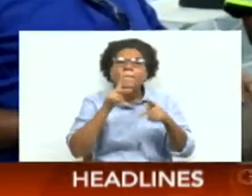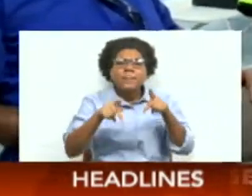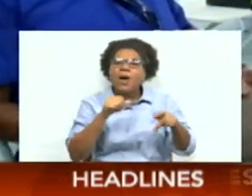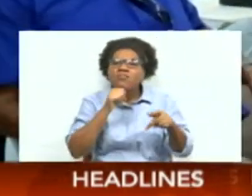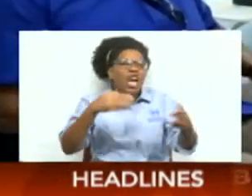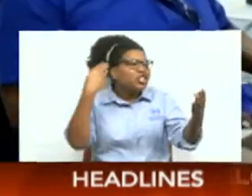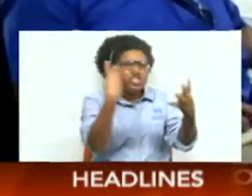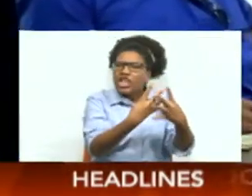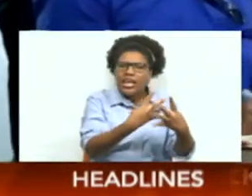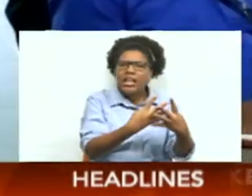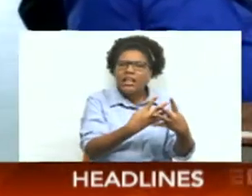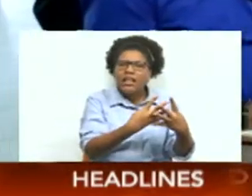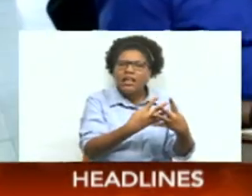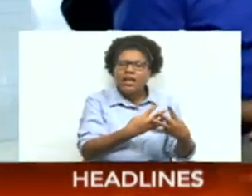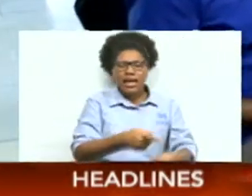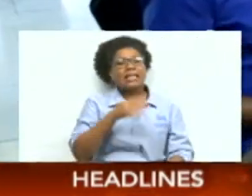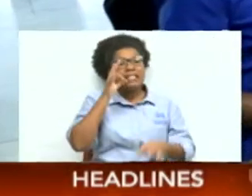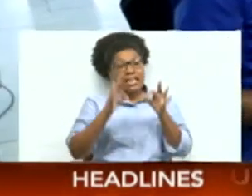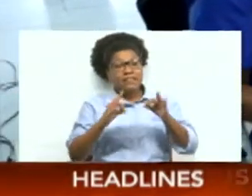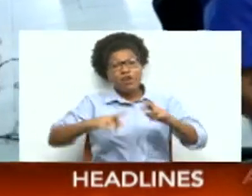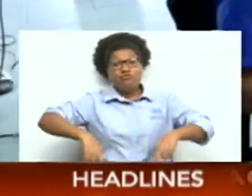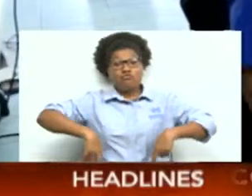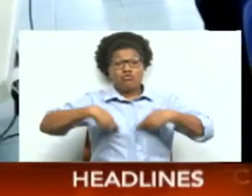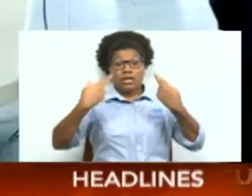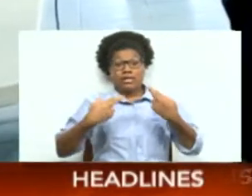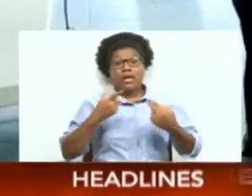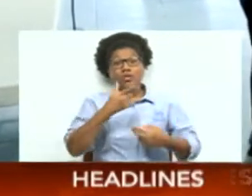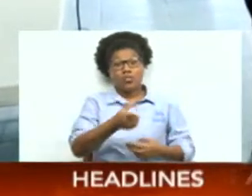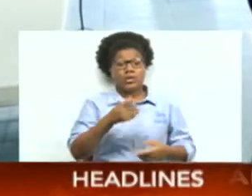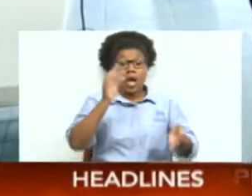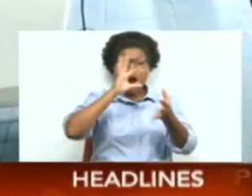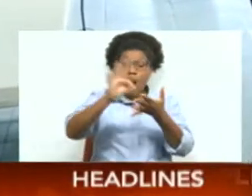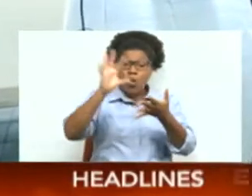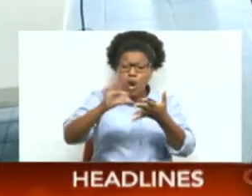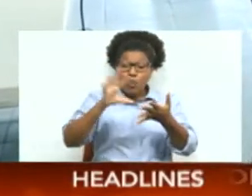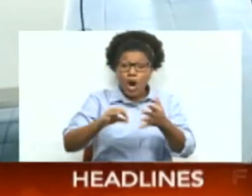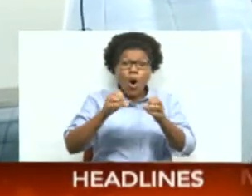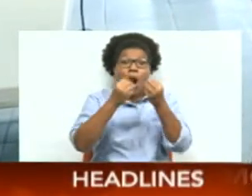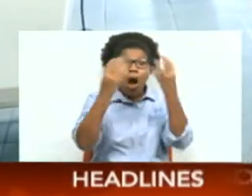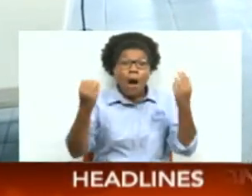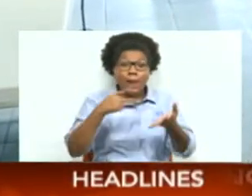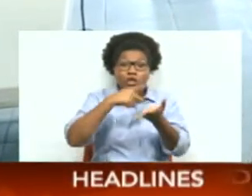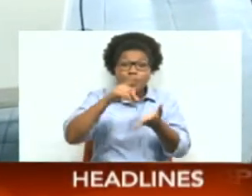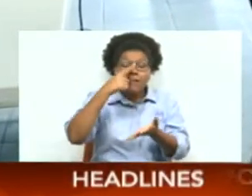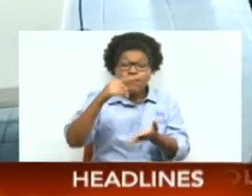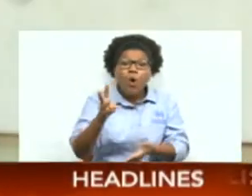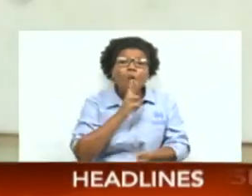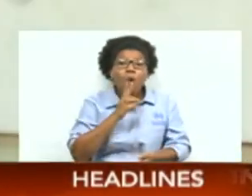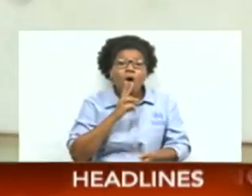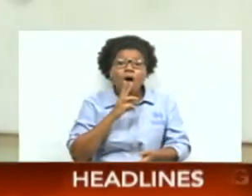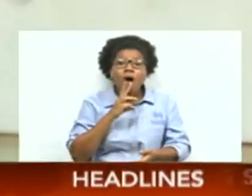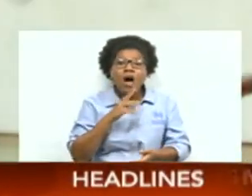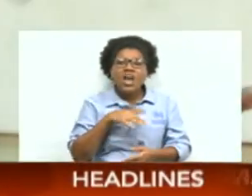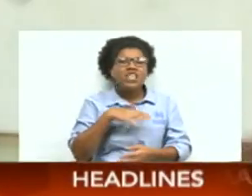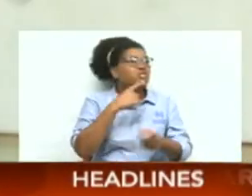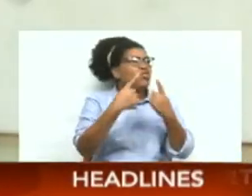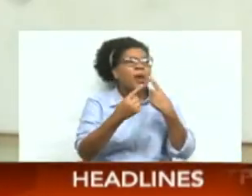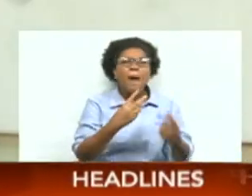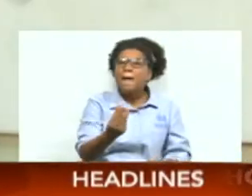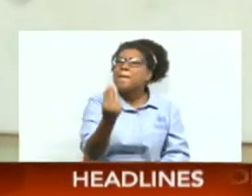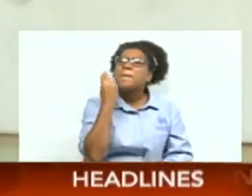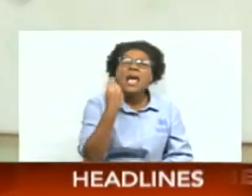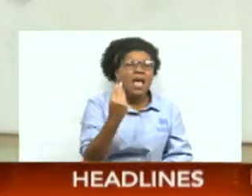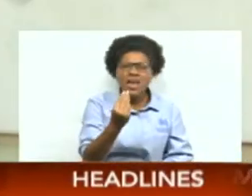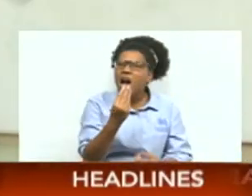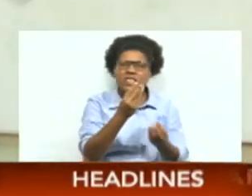Gonzalez said if the residents were to tabulate how much they have paid for water, it would amount to... You're talking about millions of